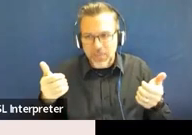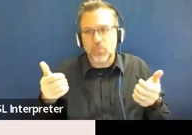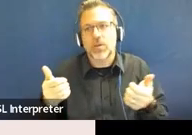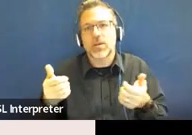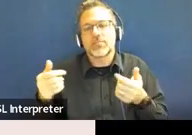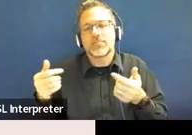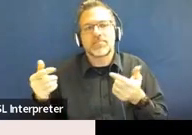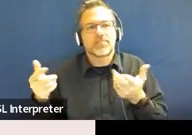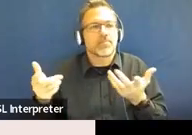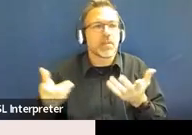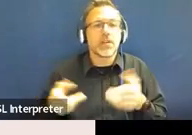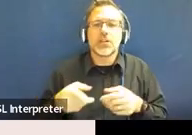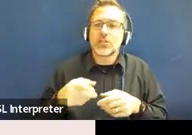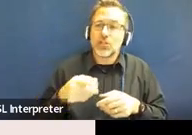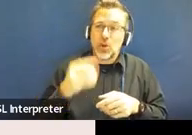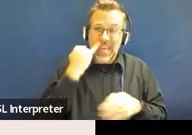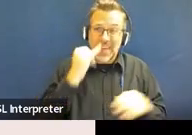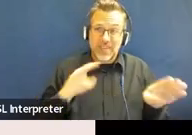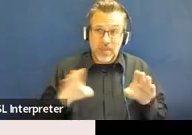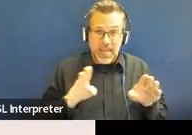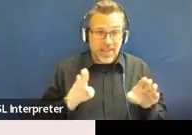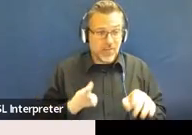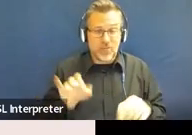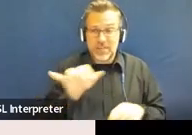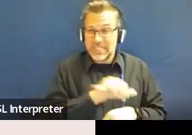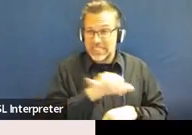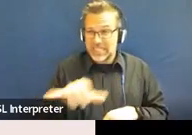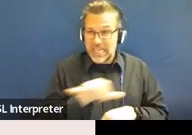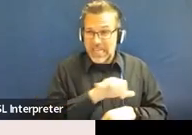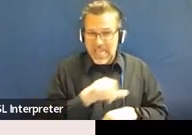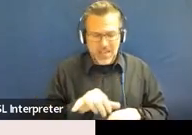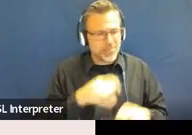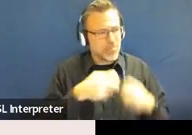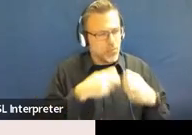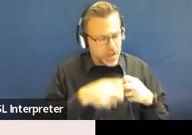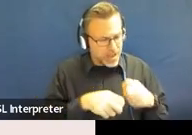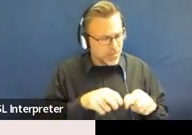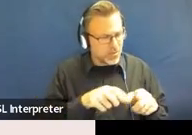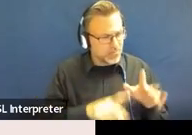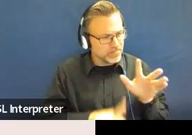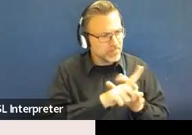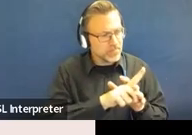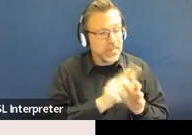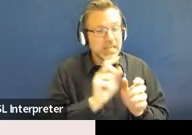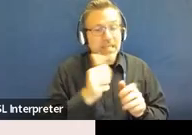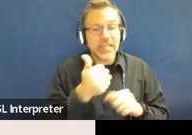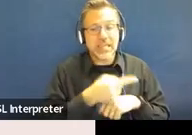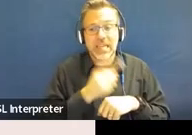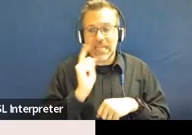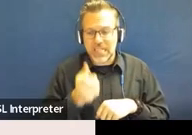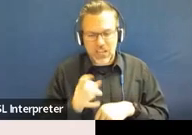or not they're substantially similar behaviors, and we can talk more about that as we move through this.